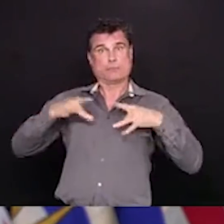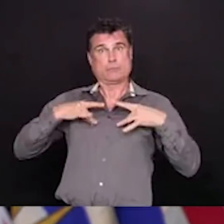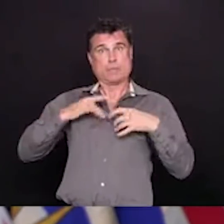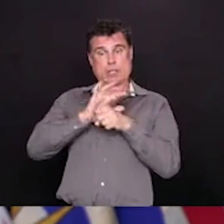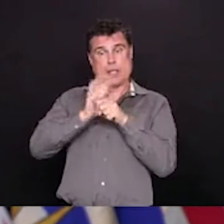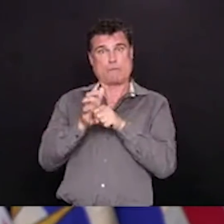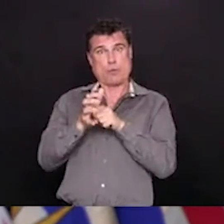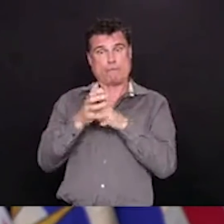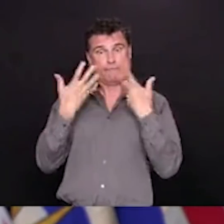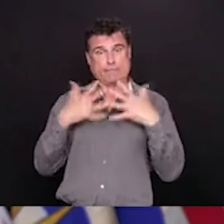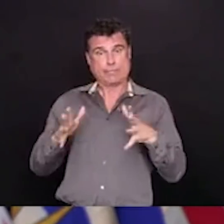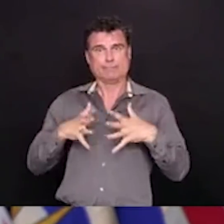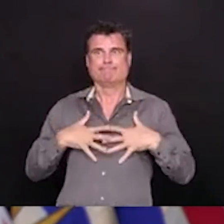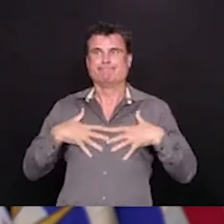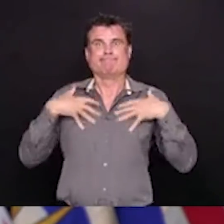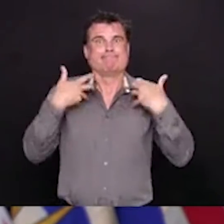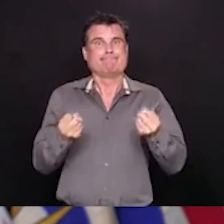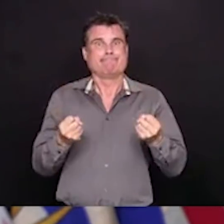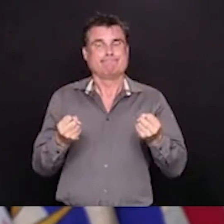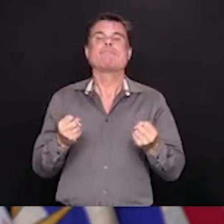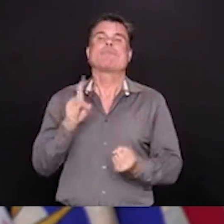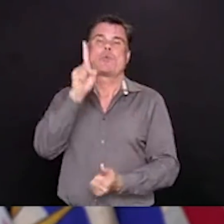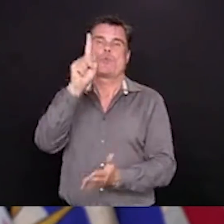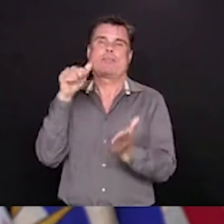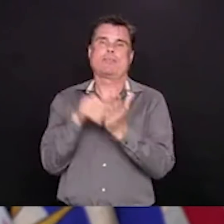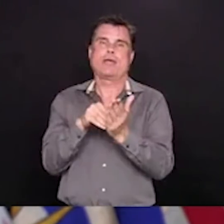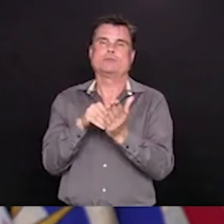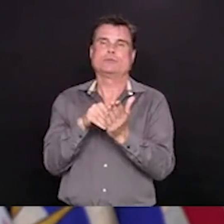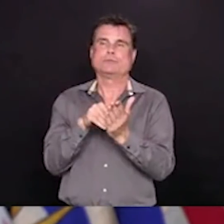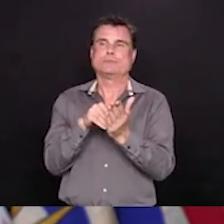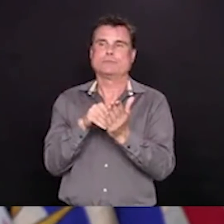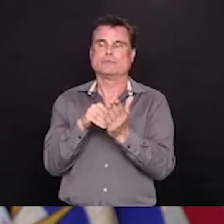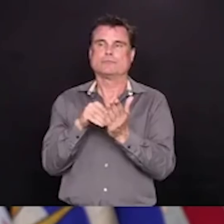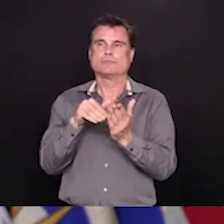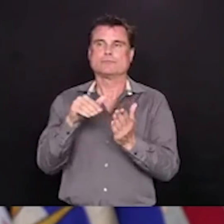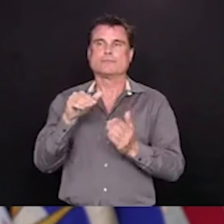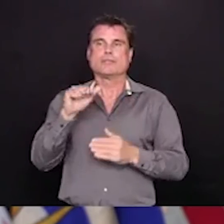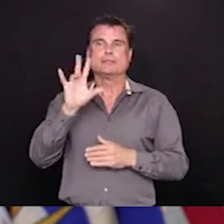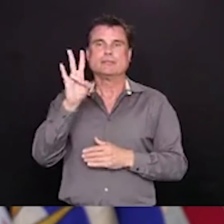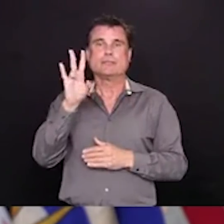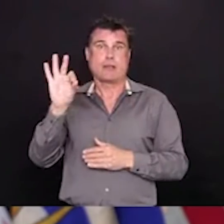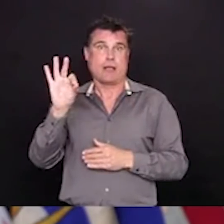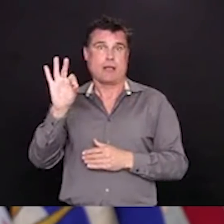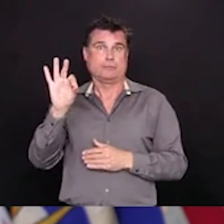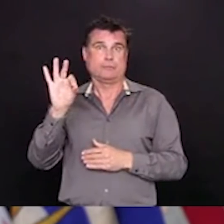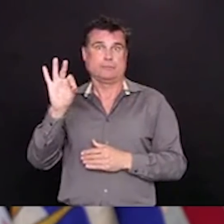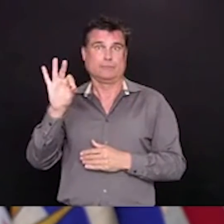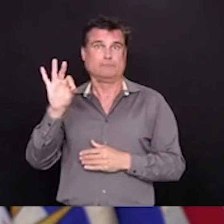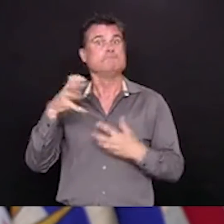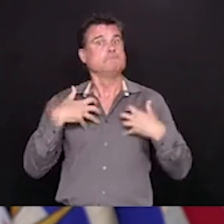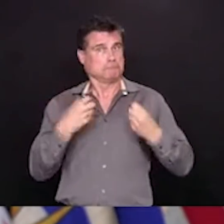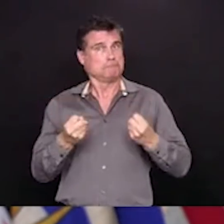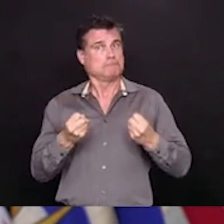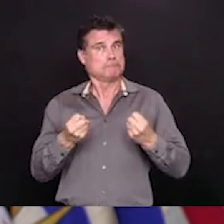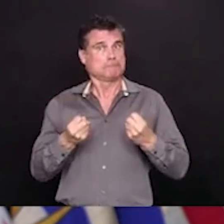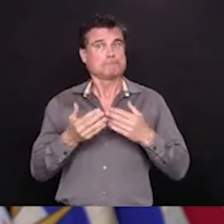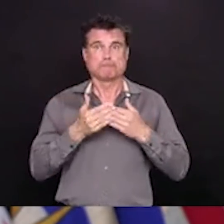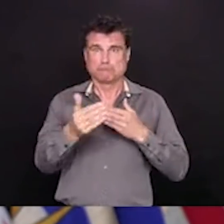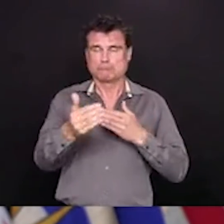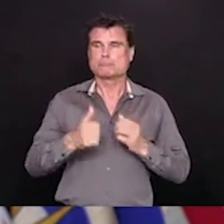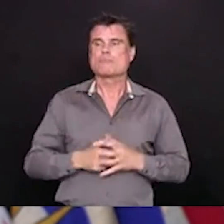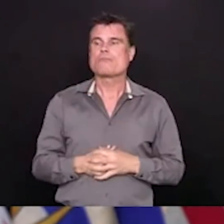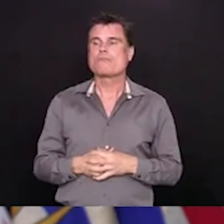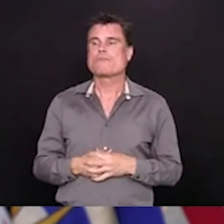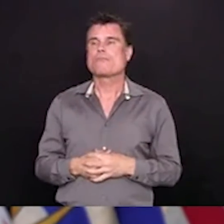There is a number of things that have been in the works over the last few weeks, and I want to talk about a few of them right now. One,